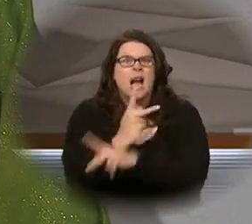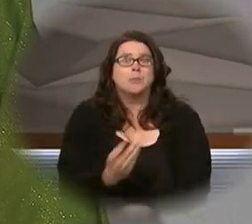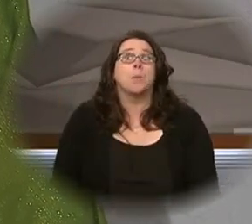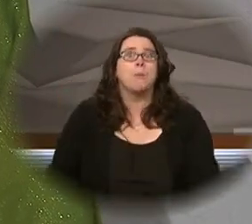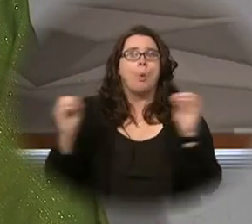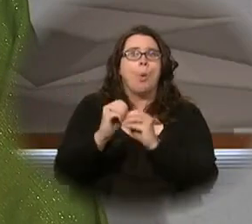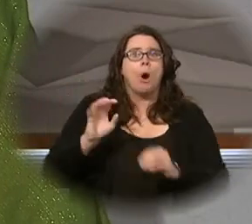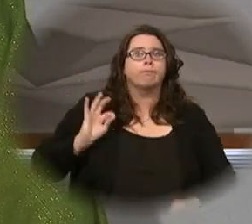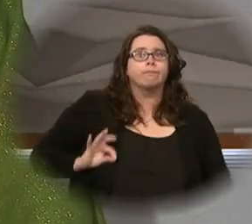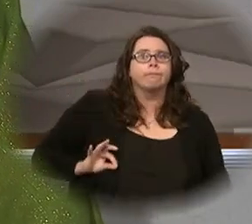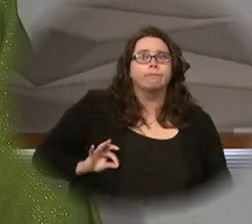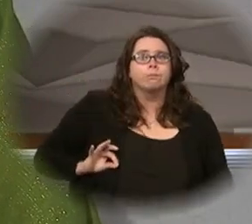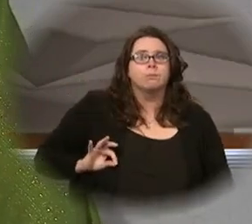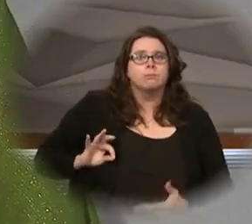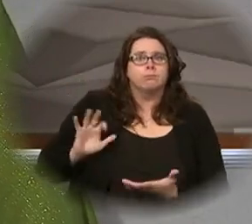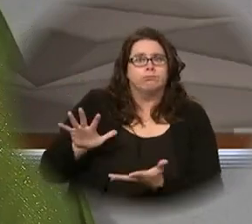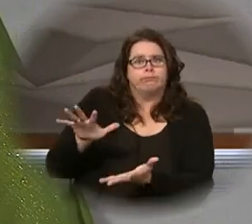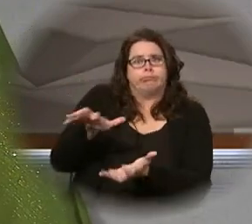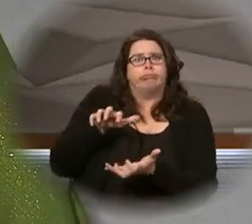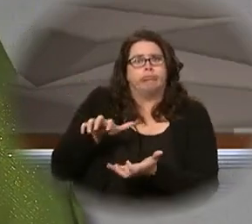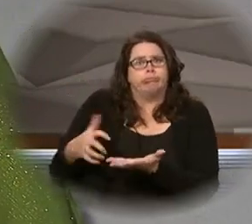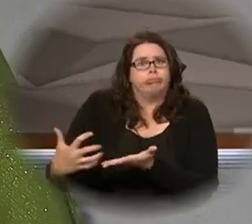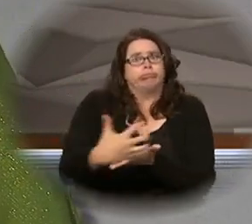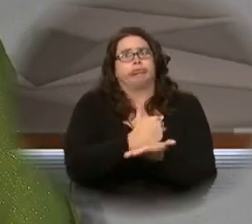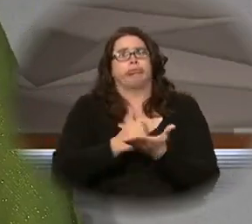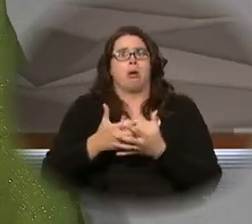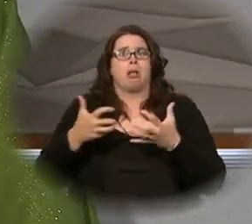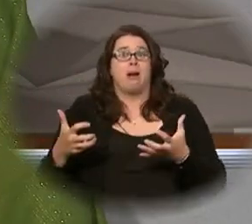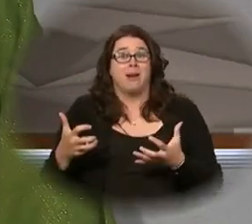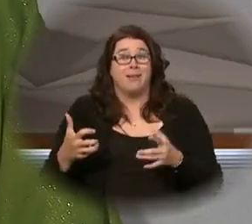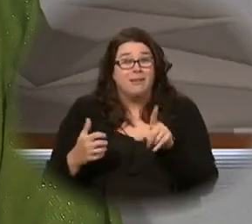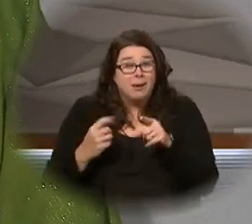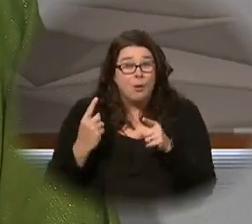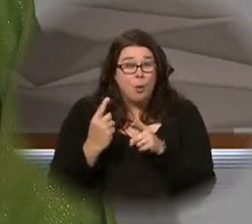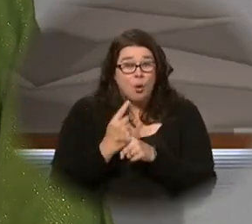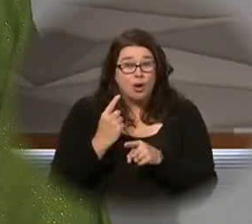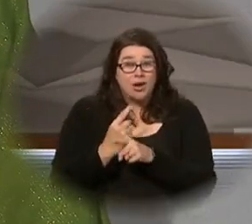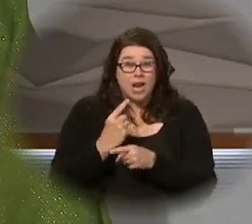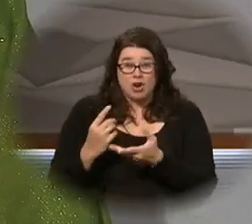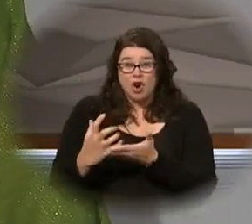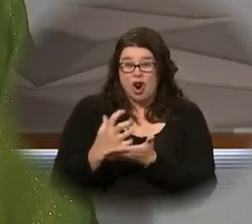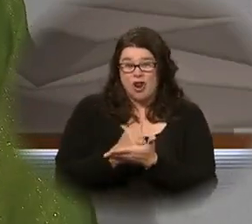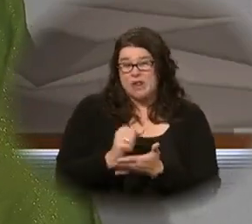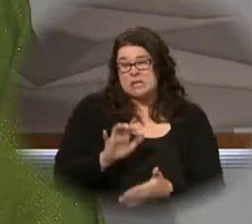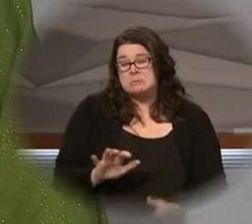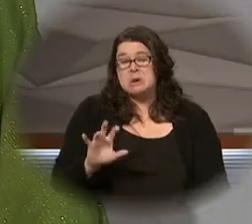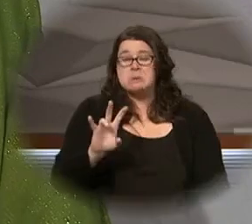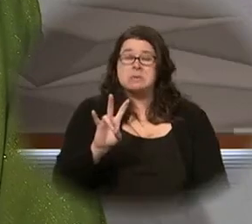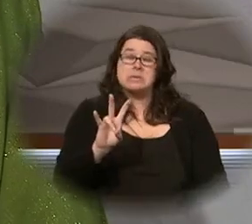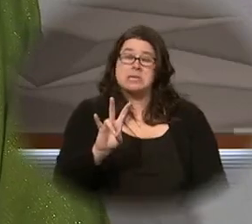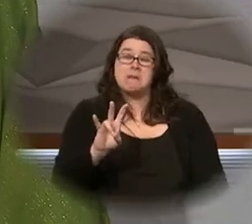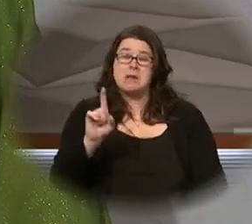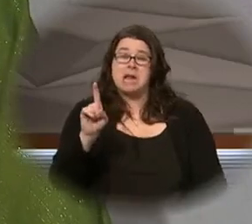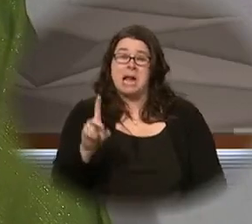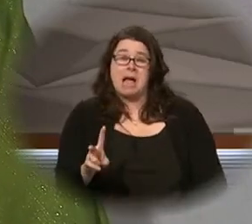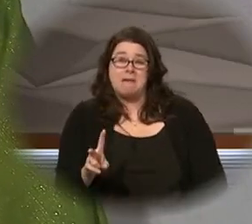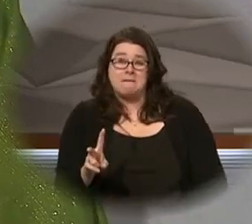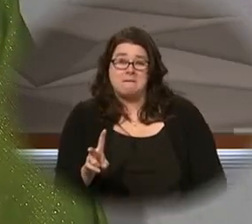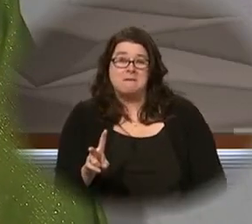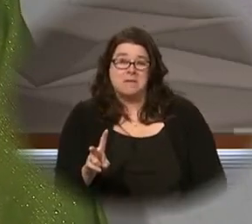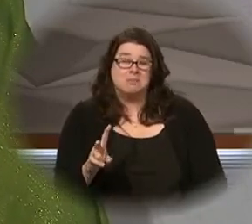It's interesting to note that in the first century, that an ordinary harvest was considered to be about a 7 1⁄2